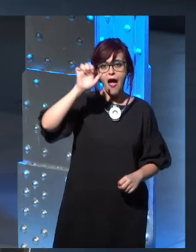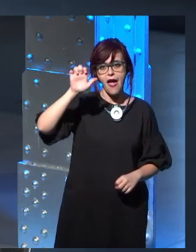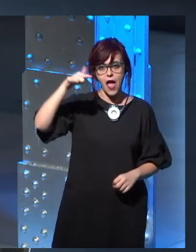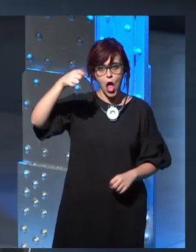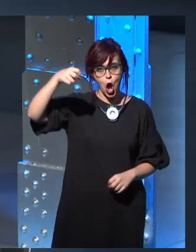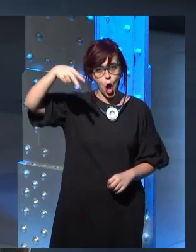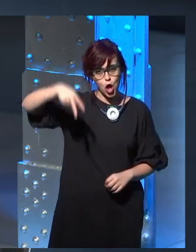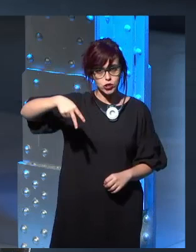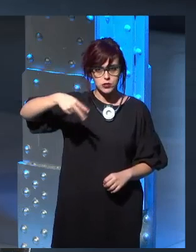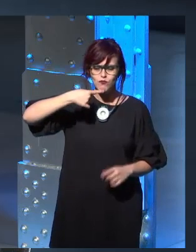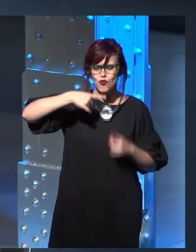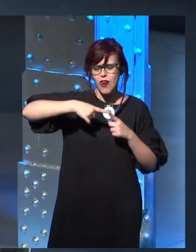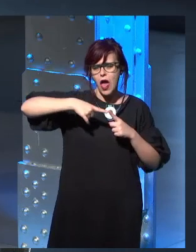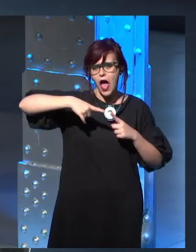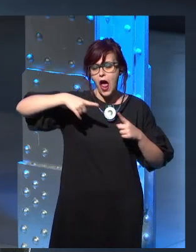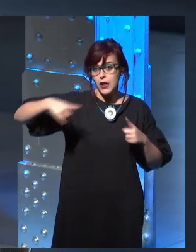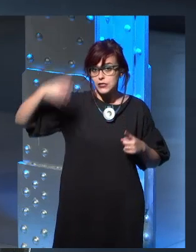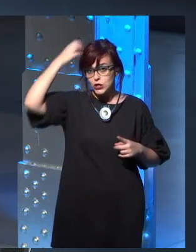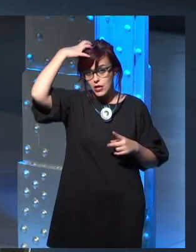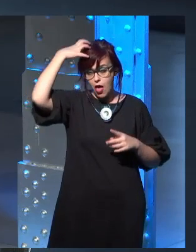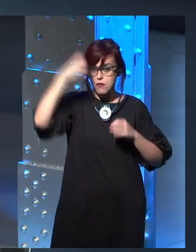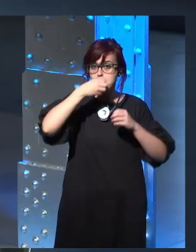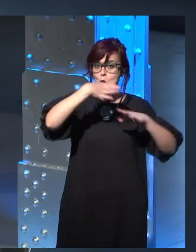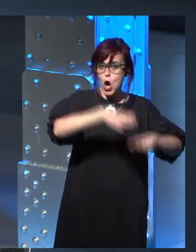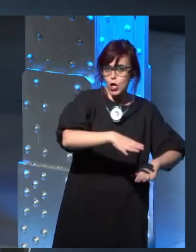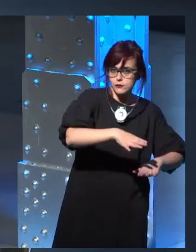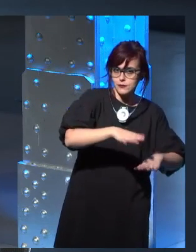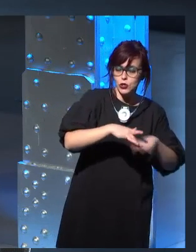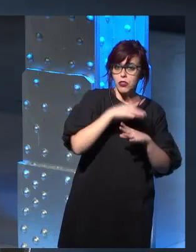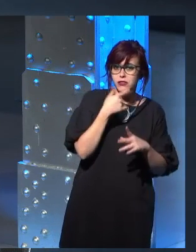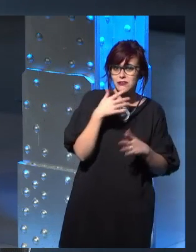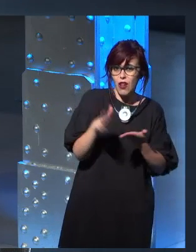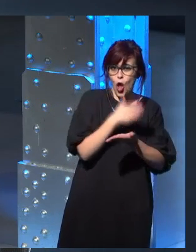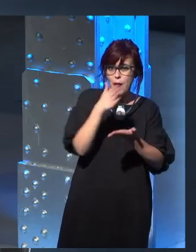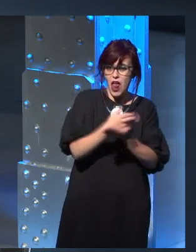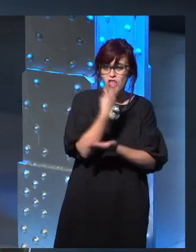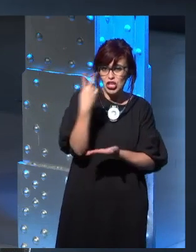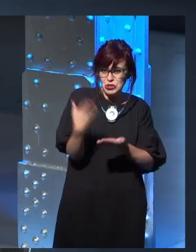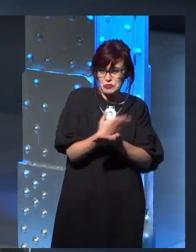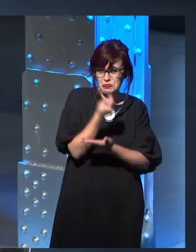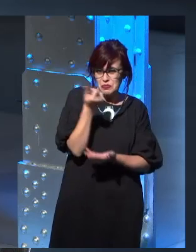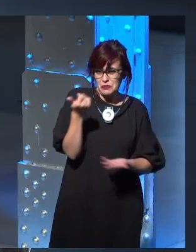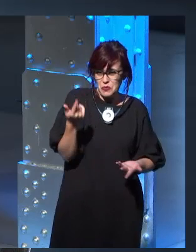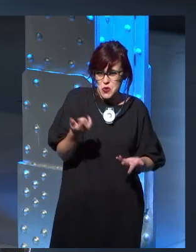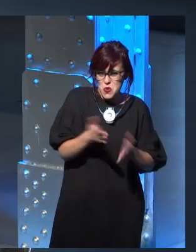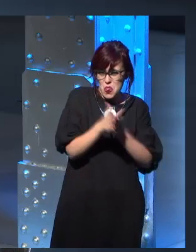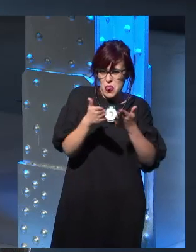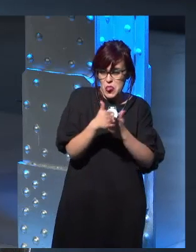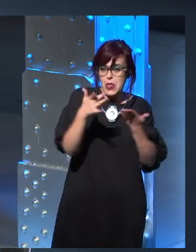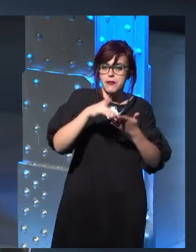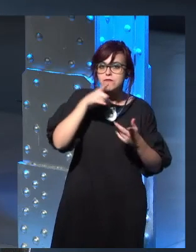to just a handful of pages. So, um, to the degree that a lot of those things are going to end up in Fire and Blood, I mean, it,